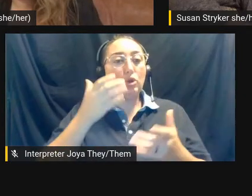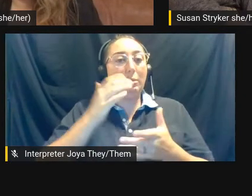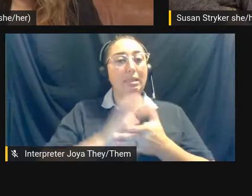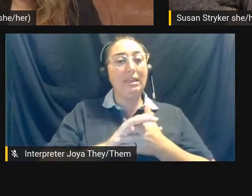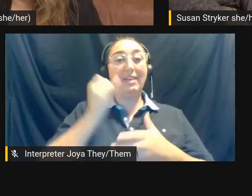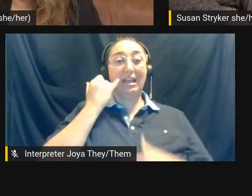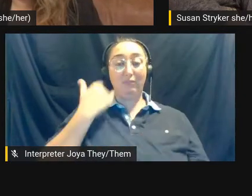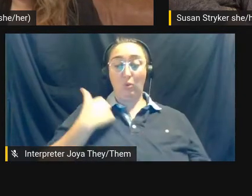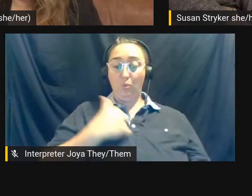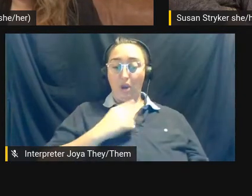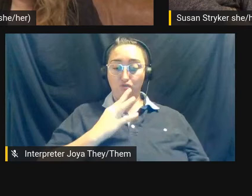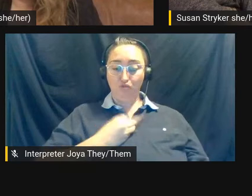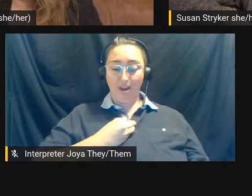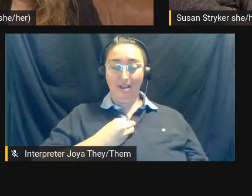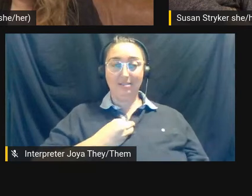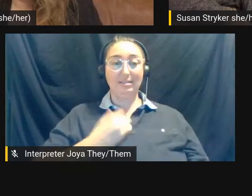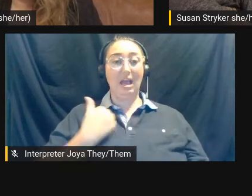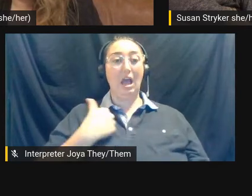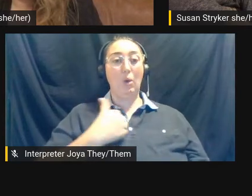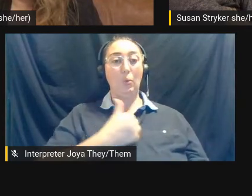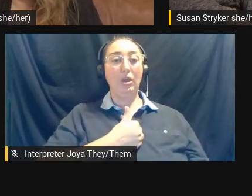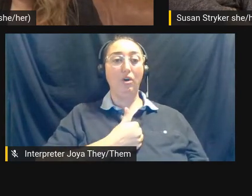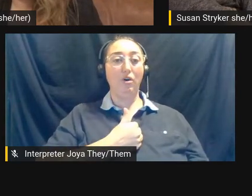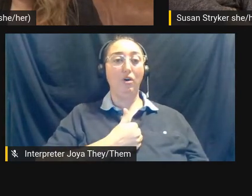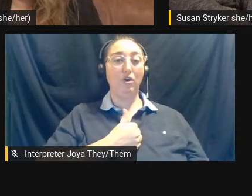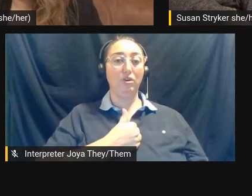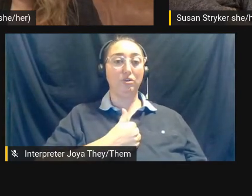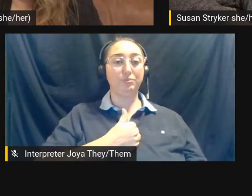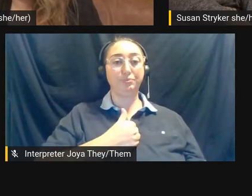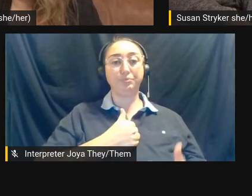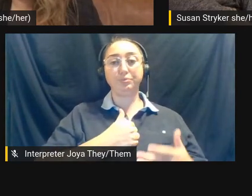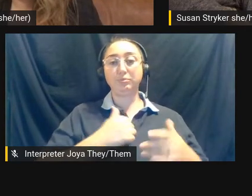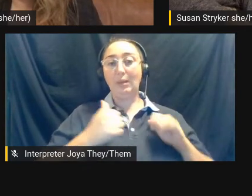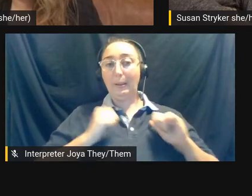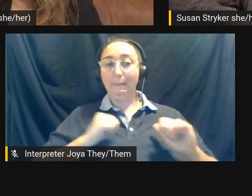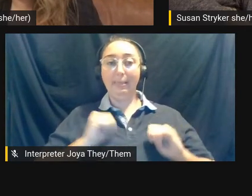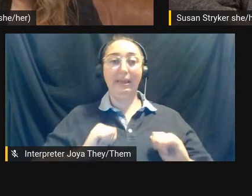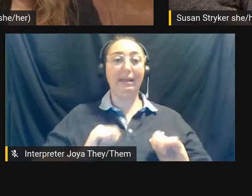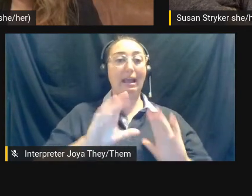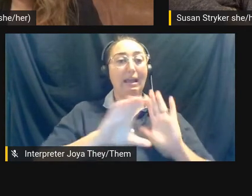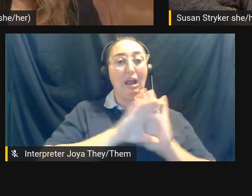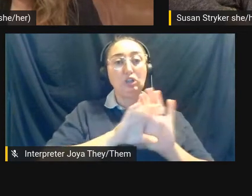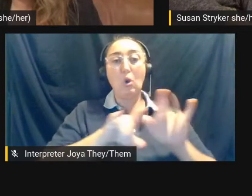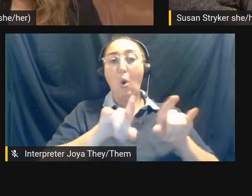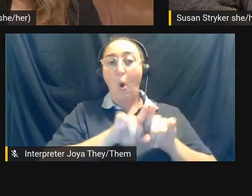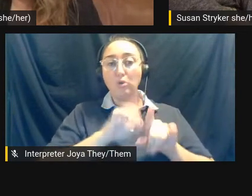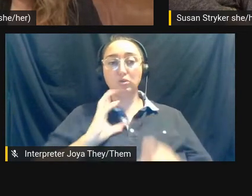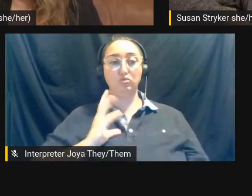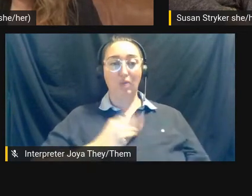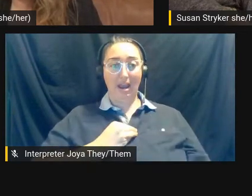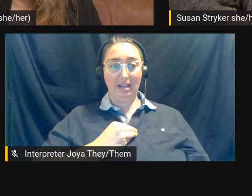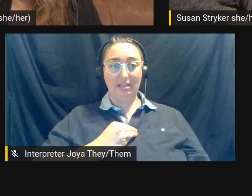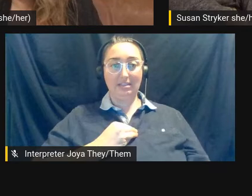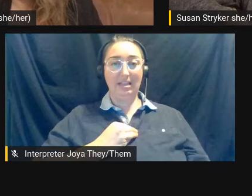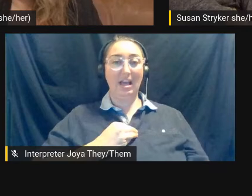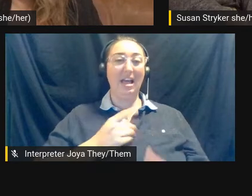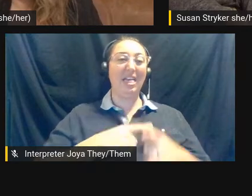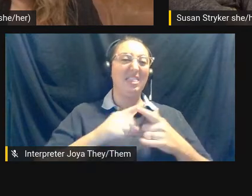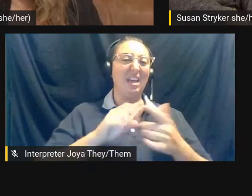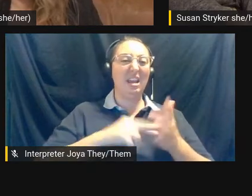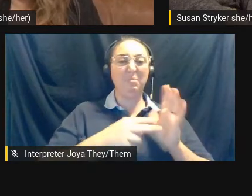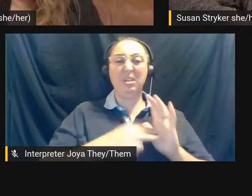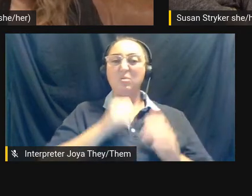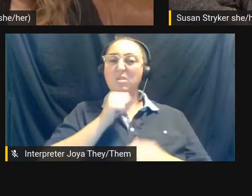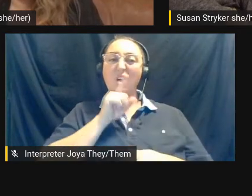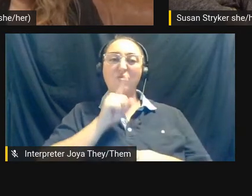we are trans and we are playing, um, a character who is also trans on film, then we're not really acting,